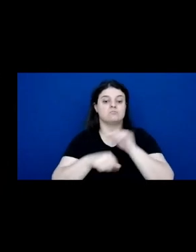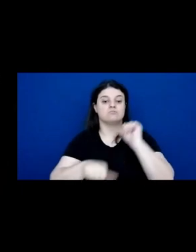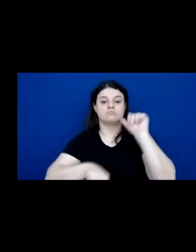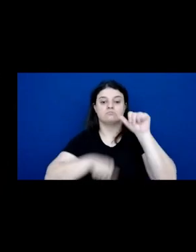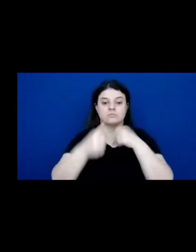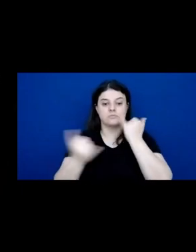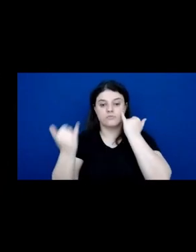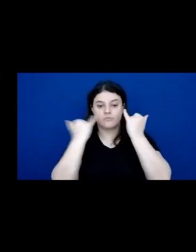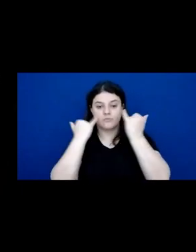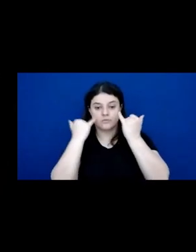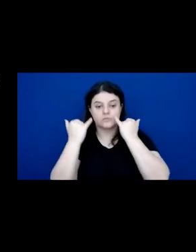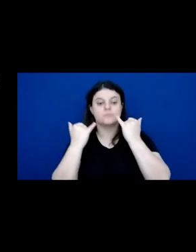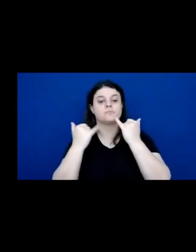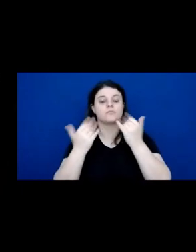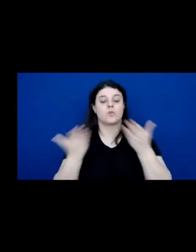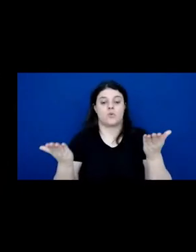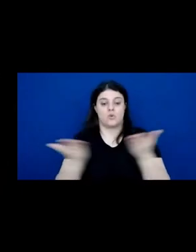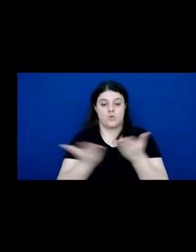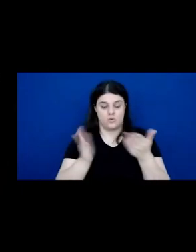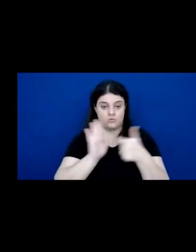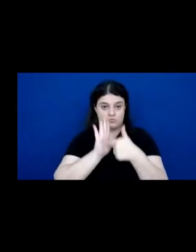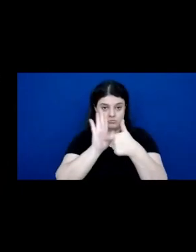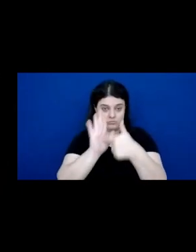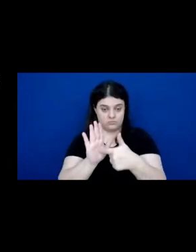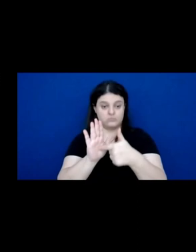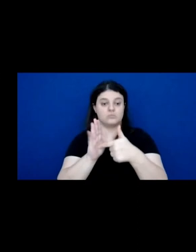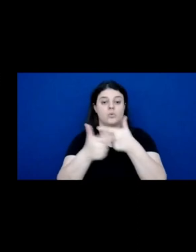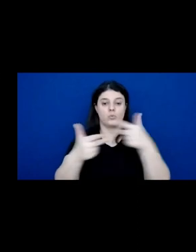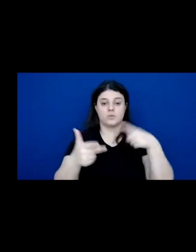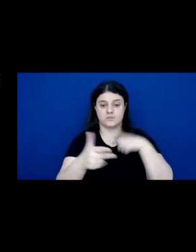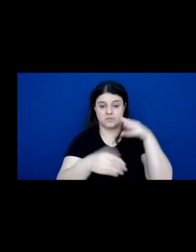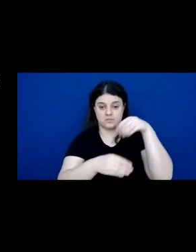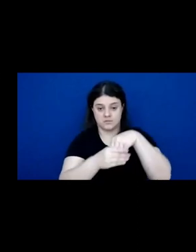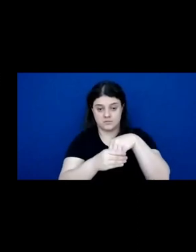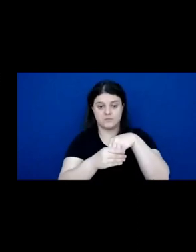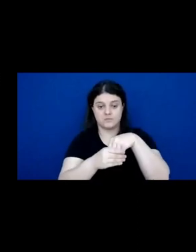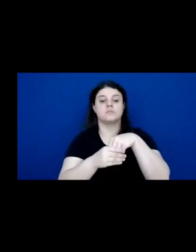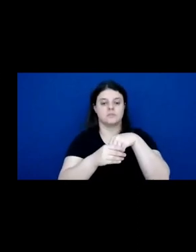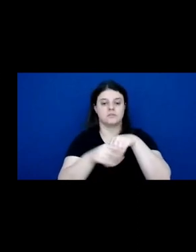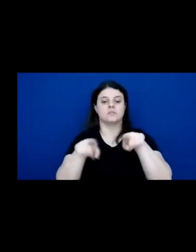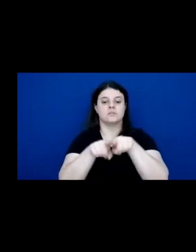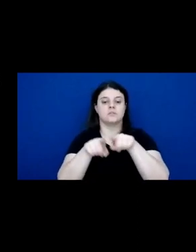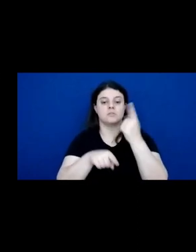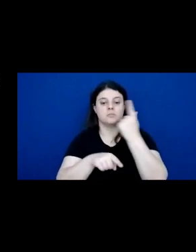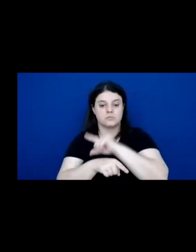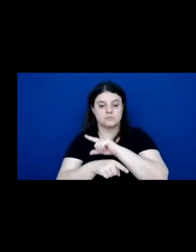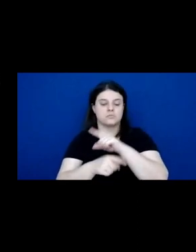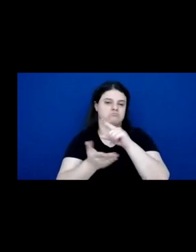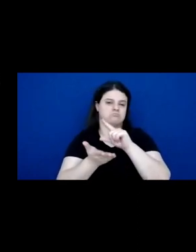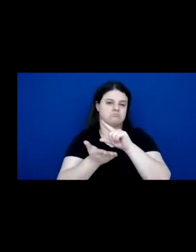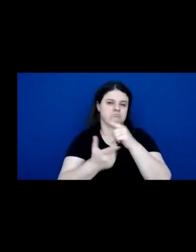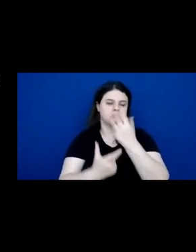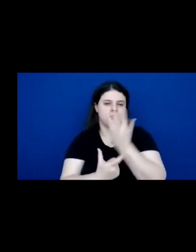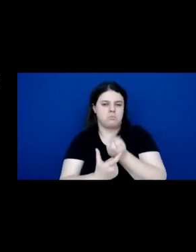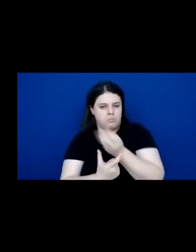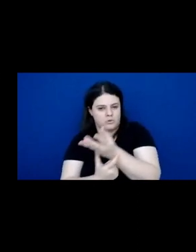Today, we have seemingly endless resources available online, ranging from text articles to podcast audio to social media